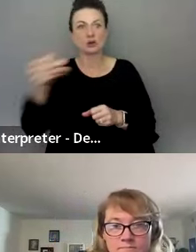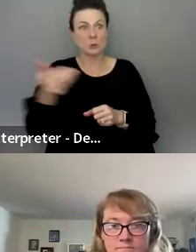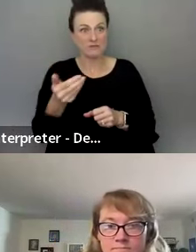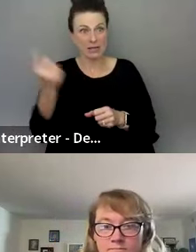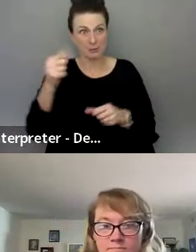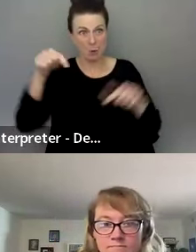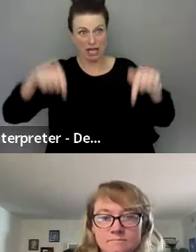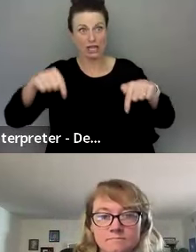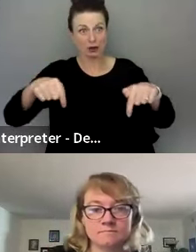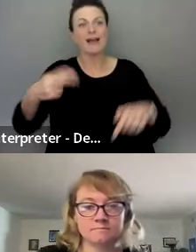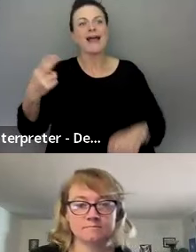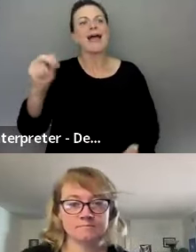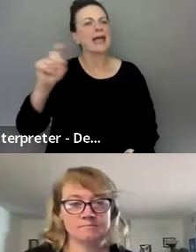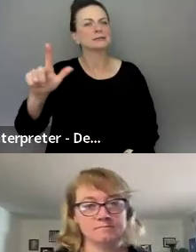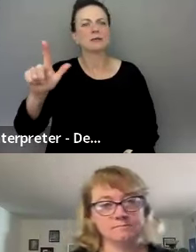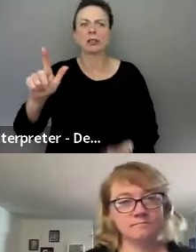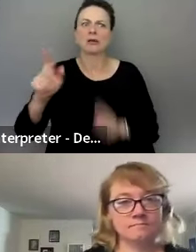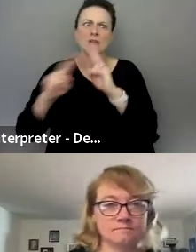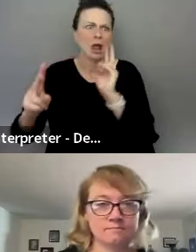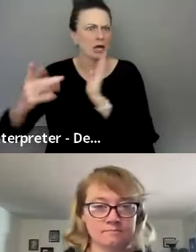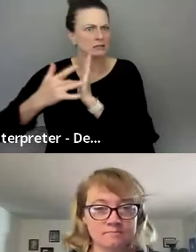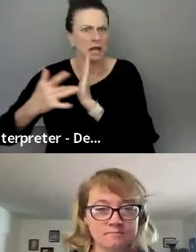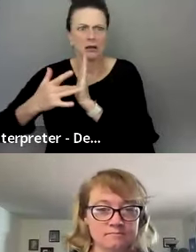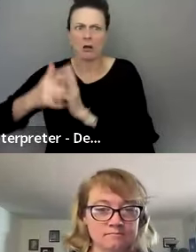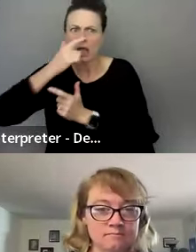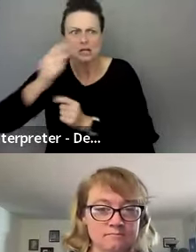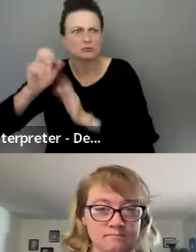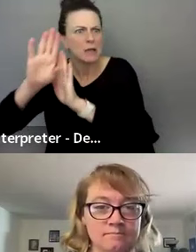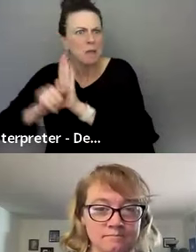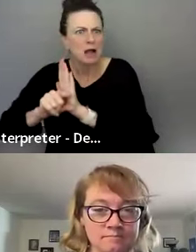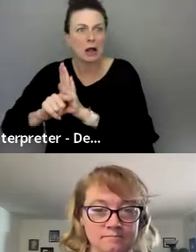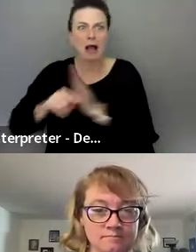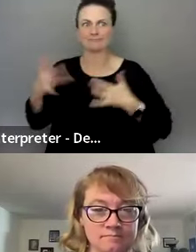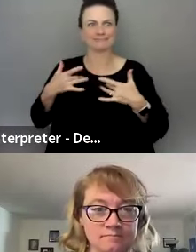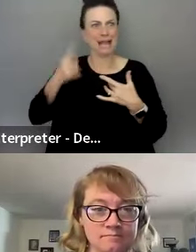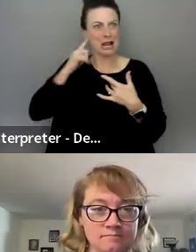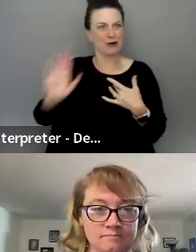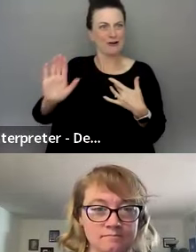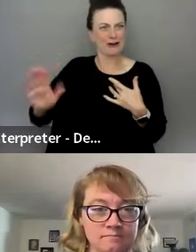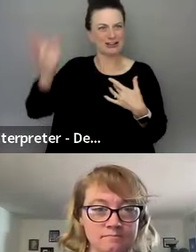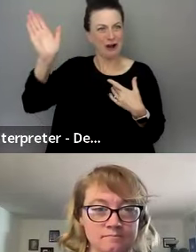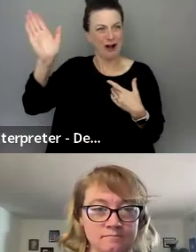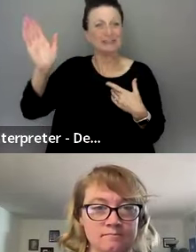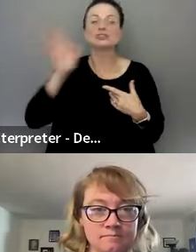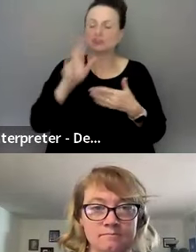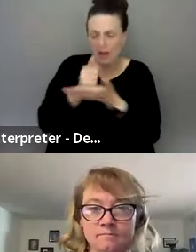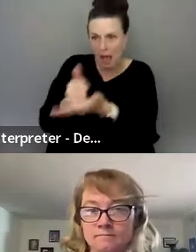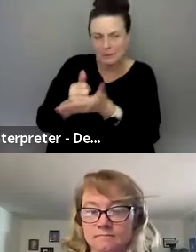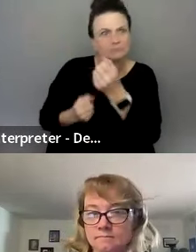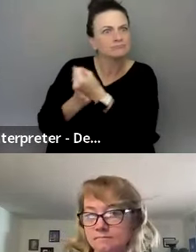here. And Hazel has like a very technical and interesting background. So I'm very excited to hear her talk, but we should all help and,